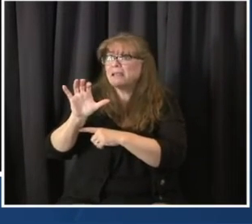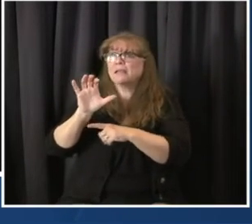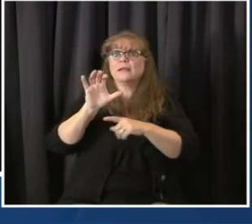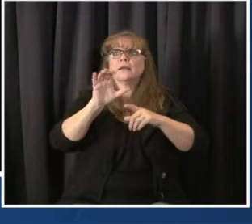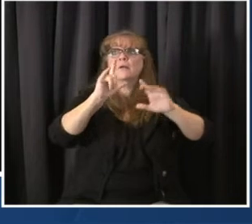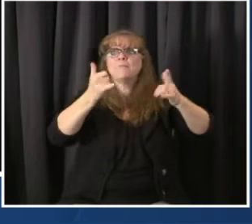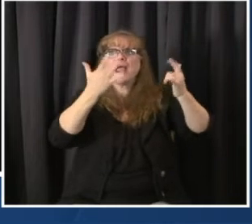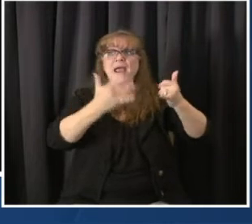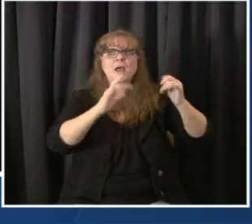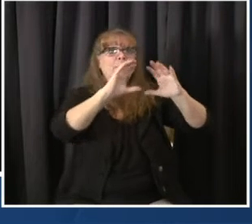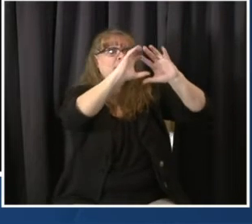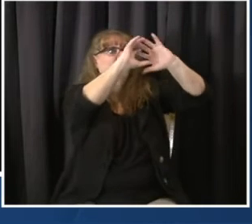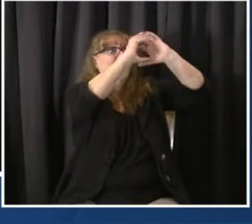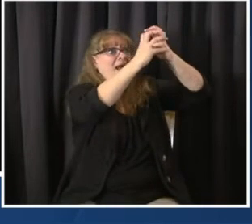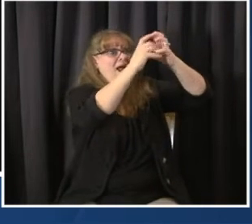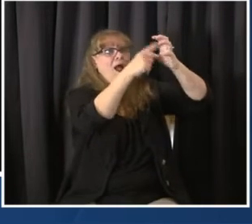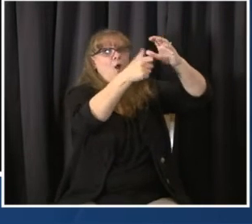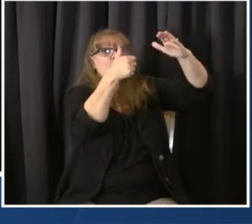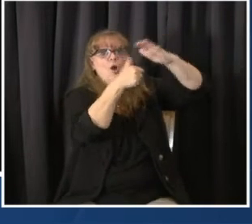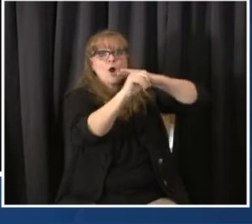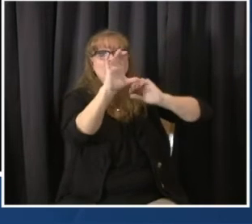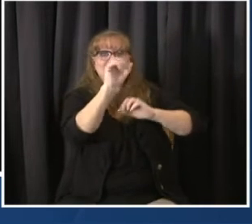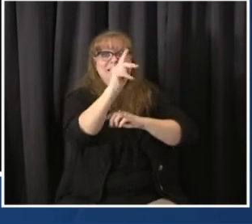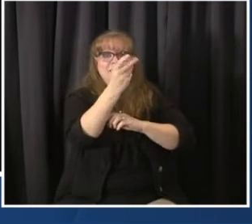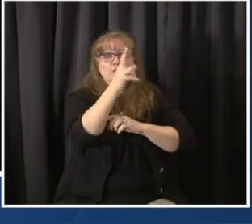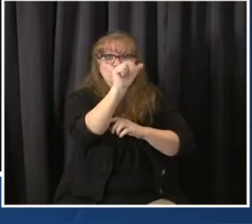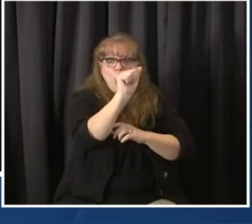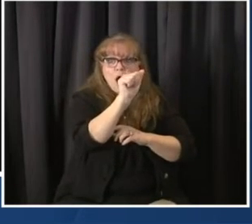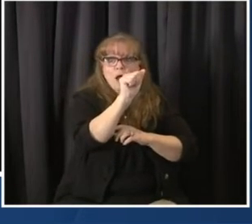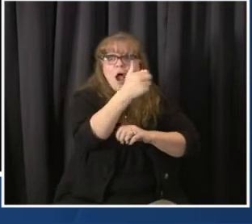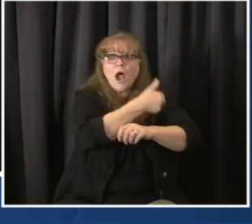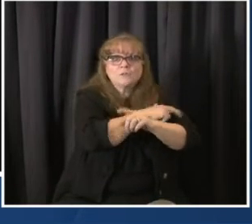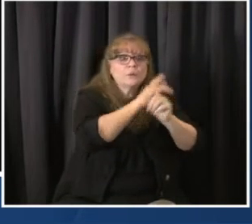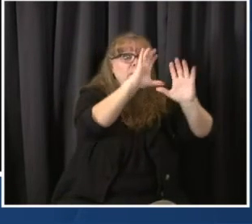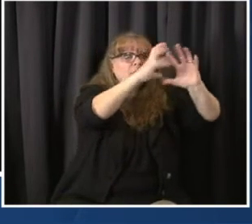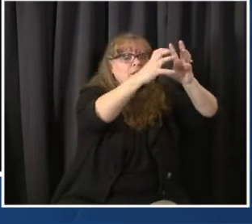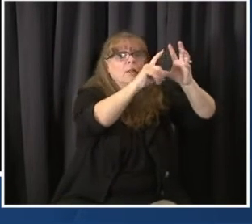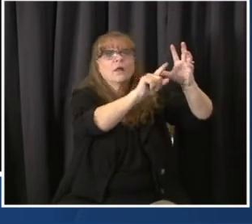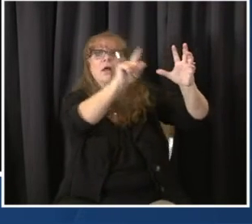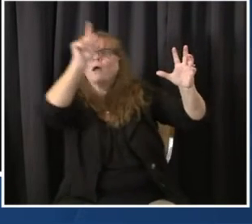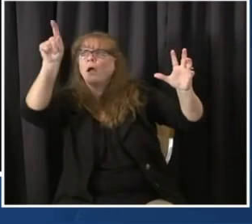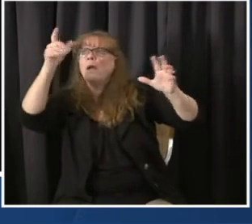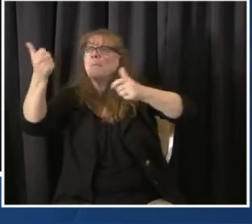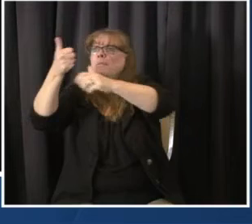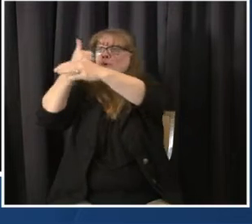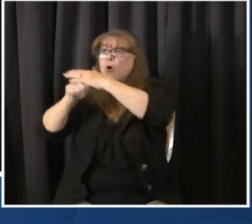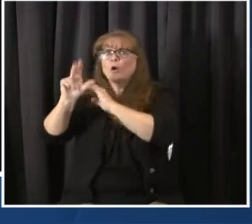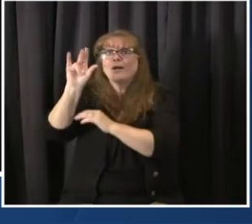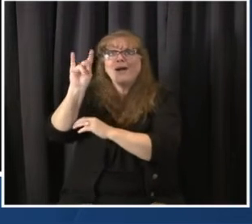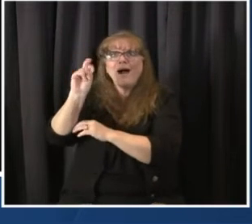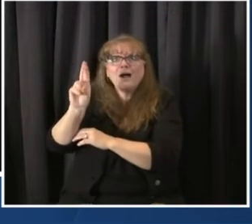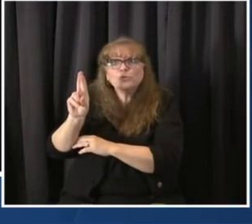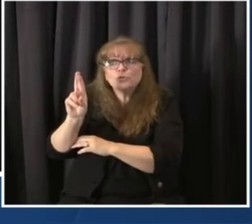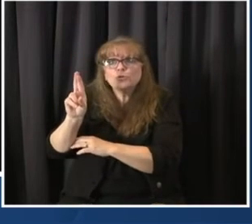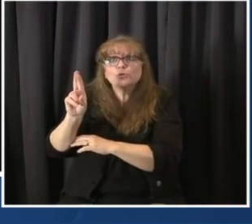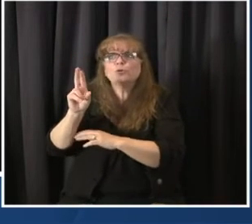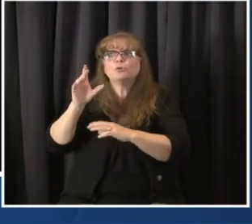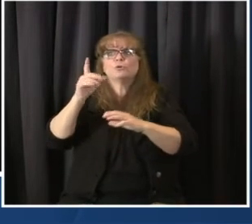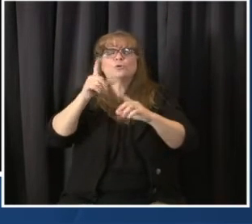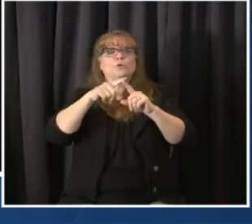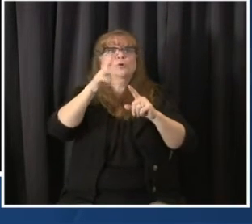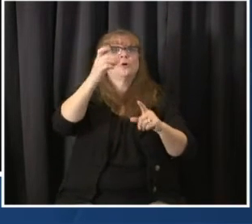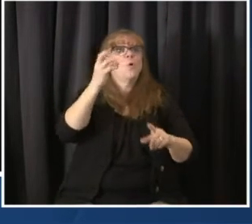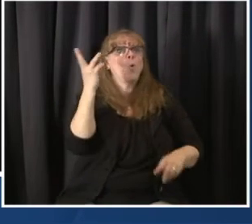independent hospitals in Boulder and Pueblo and Western Colorado. So we have different providers in different